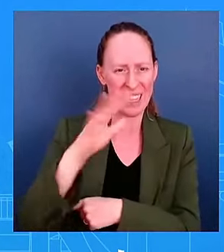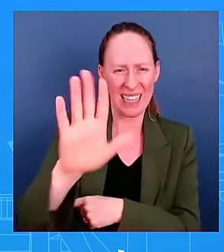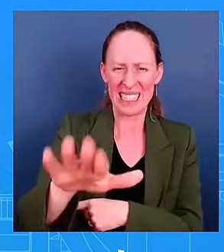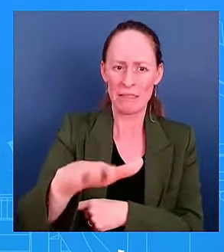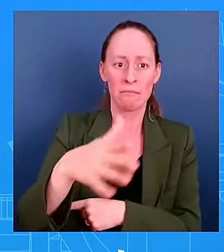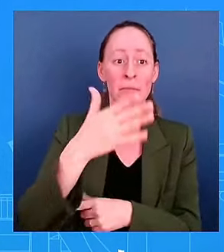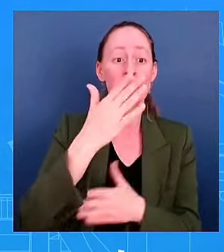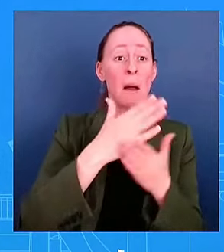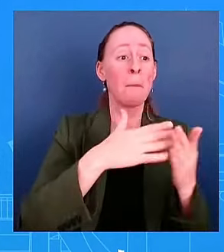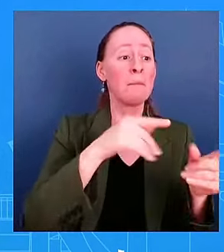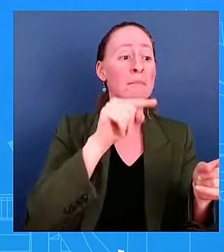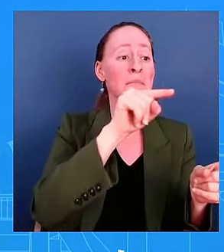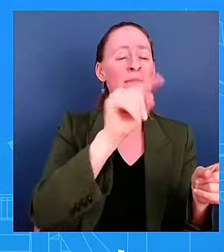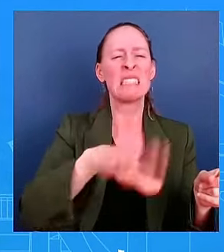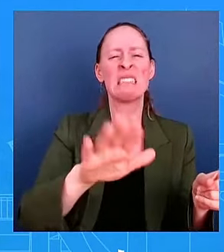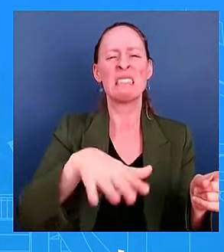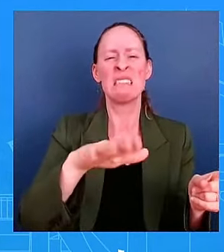schedule.